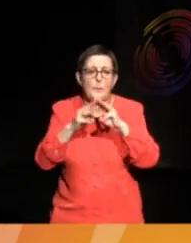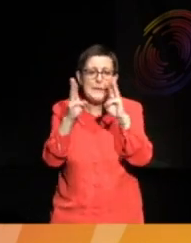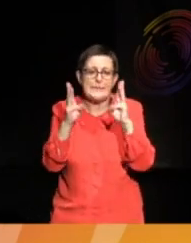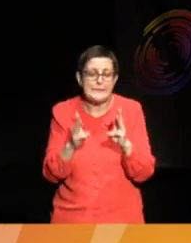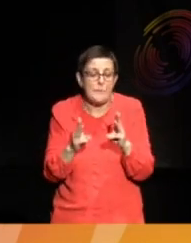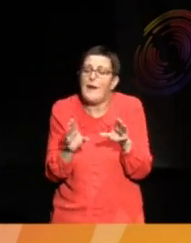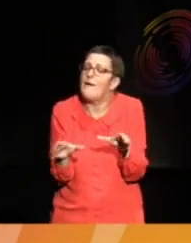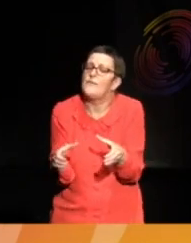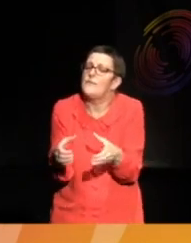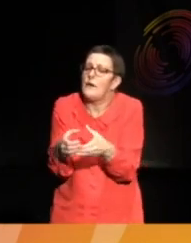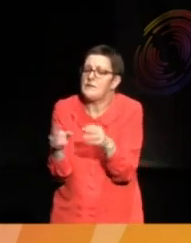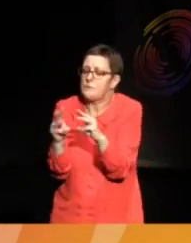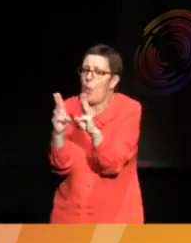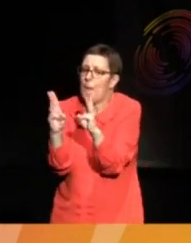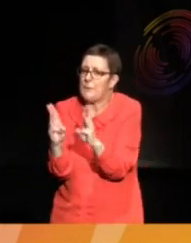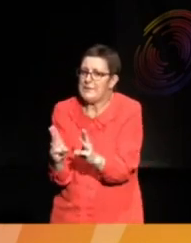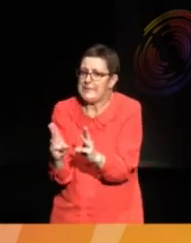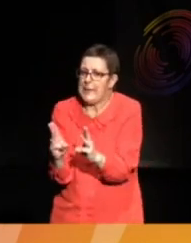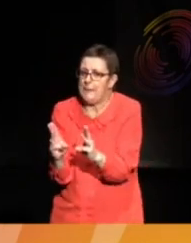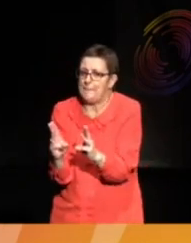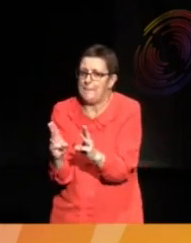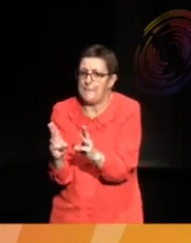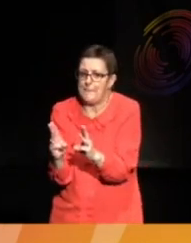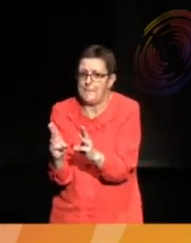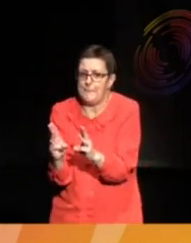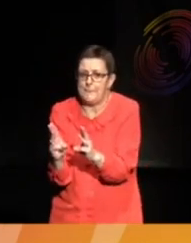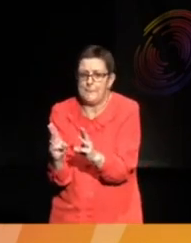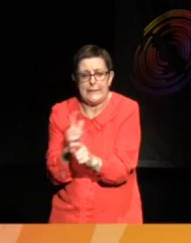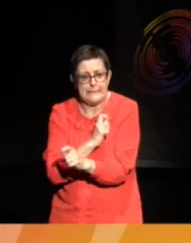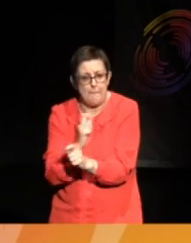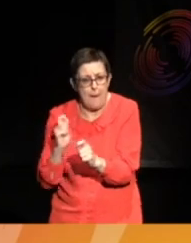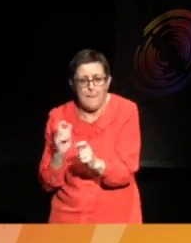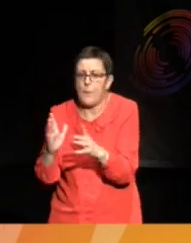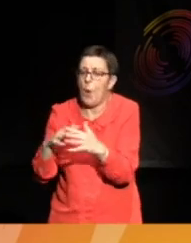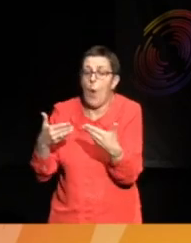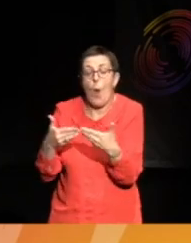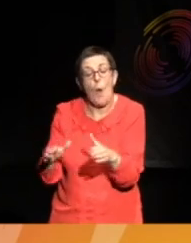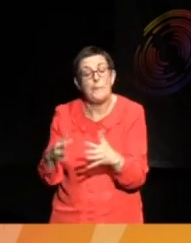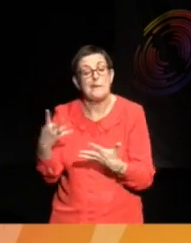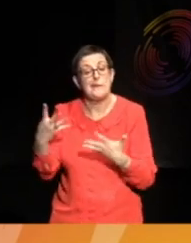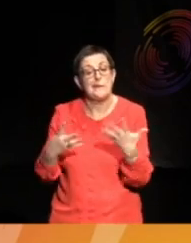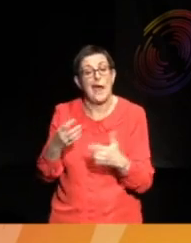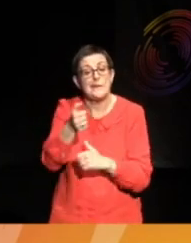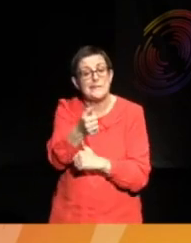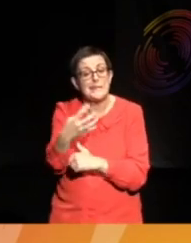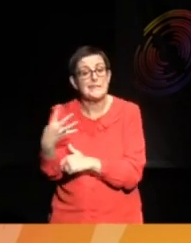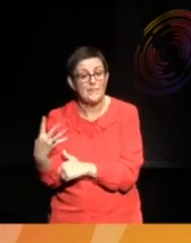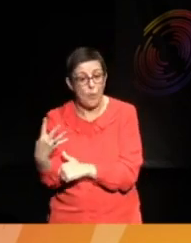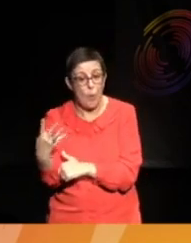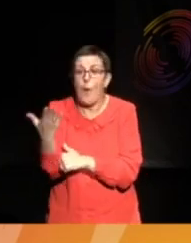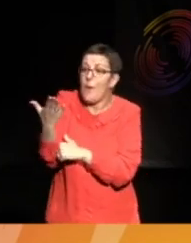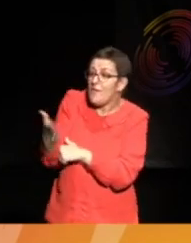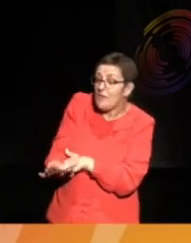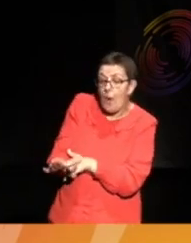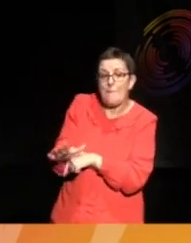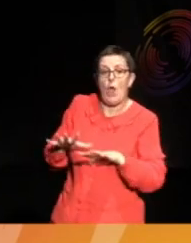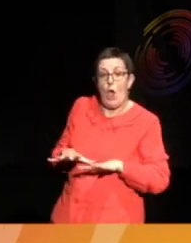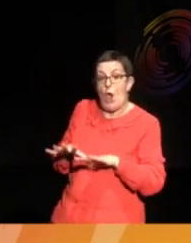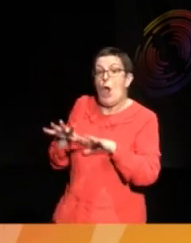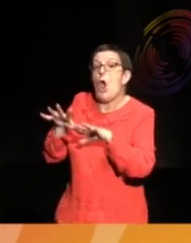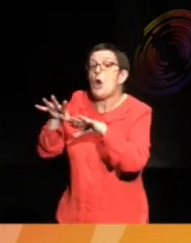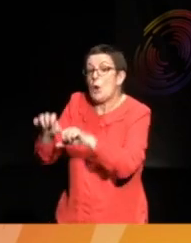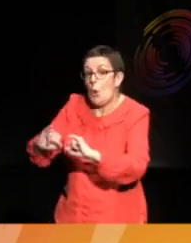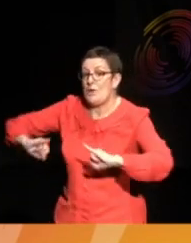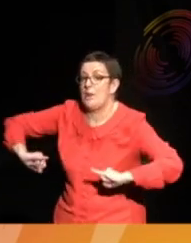small museum in Zimbabwe, Eastern Zimbabwe, which was opened in 1964 as a result of the kind of colonial violence